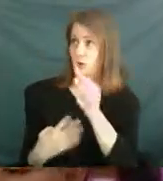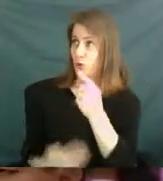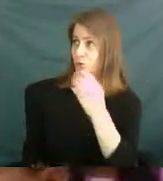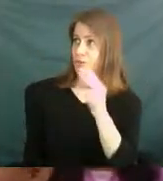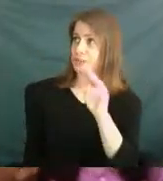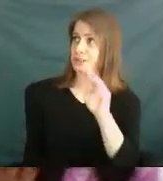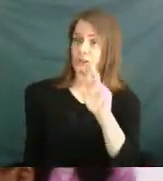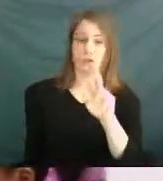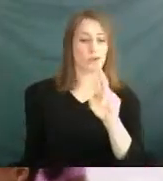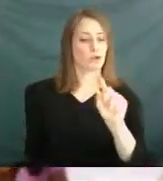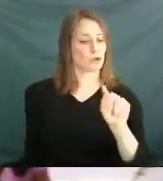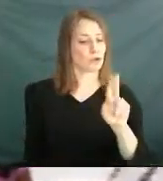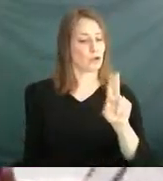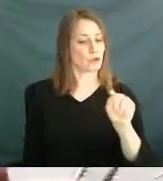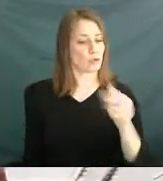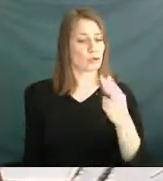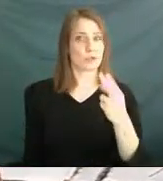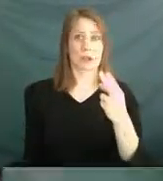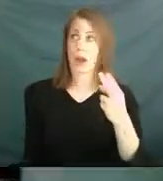All six. Well done.